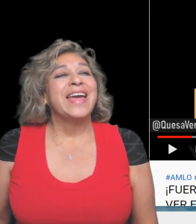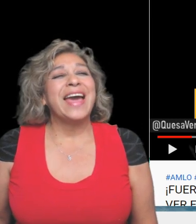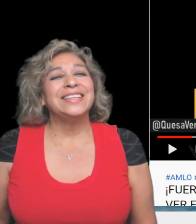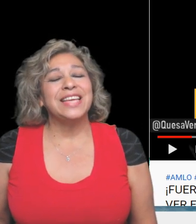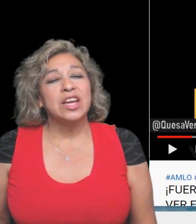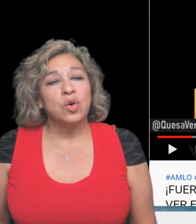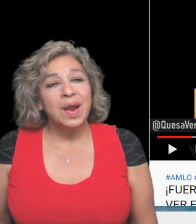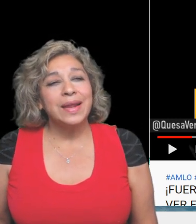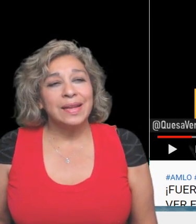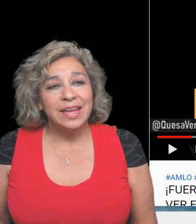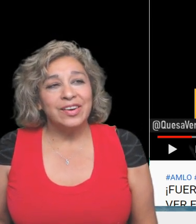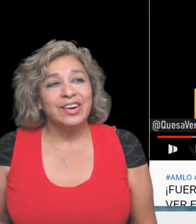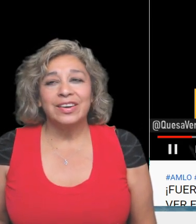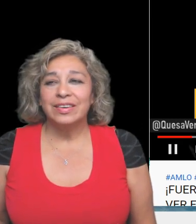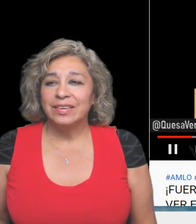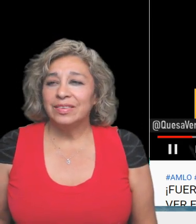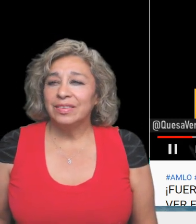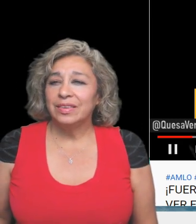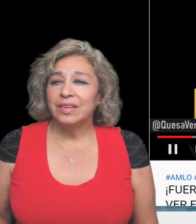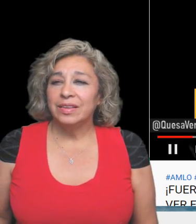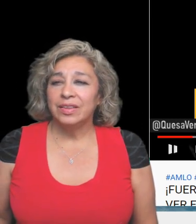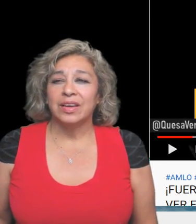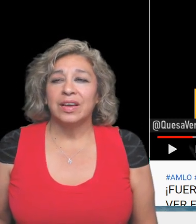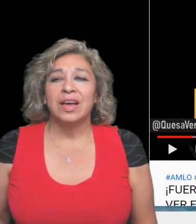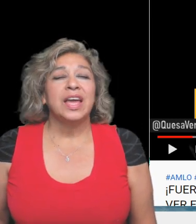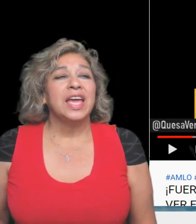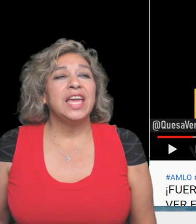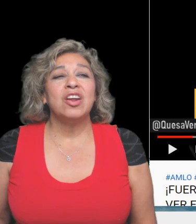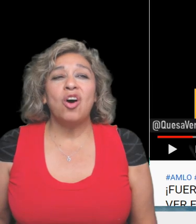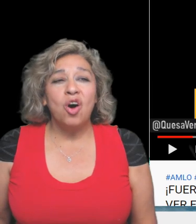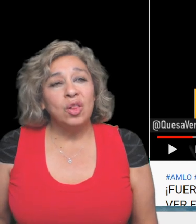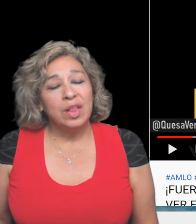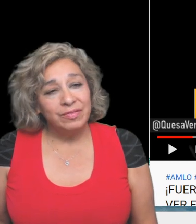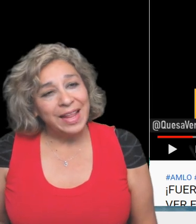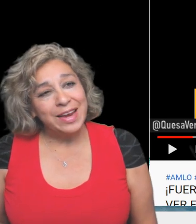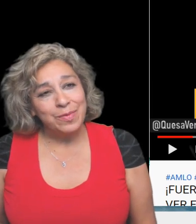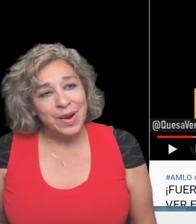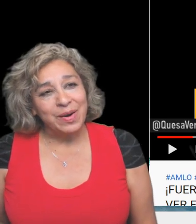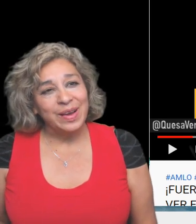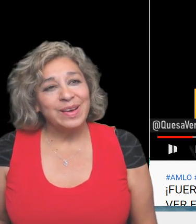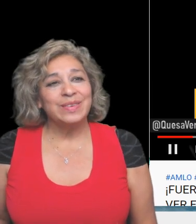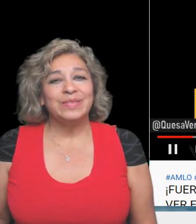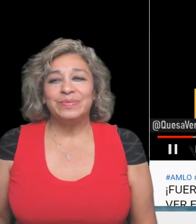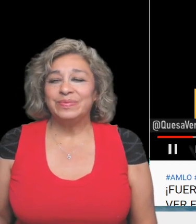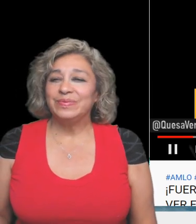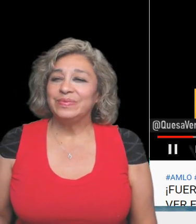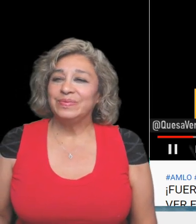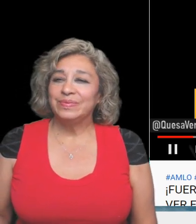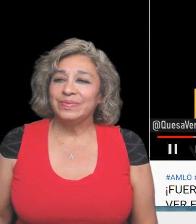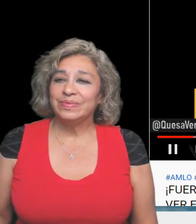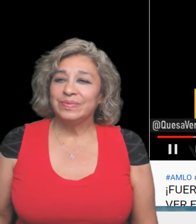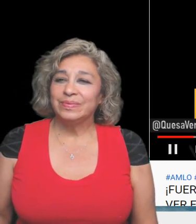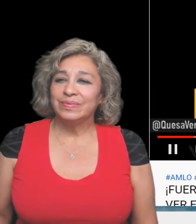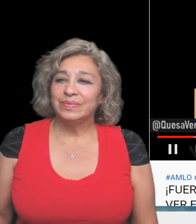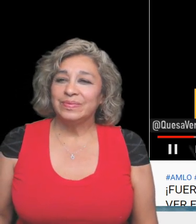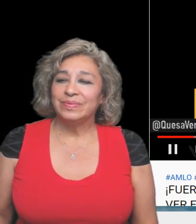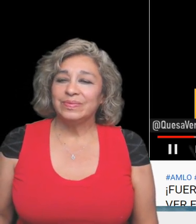as a great leader in all of Latin America for